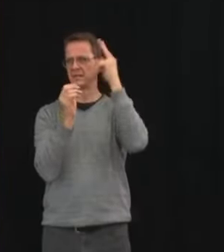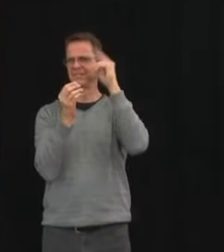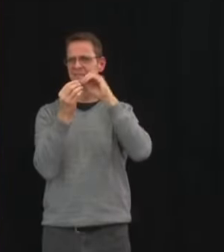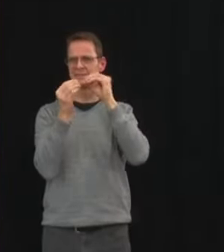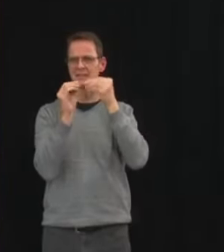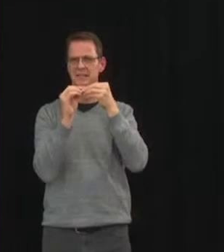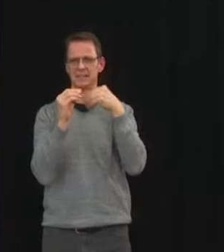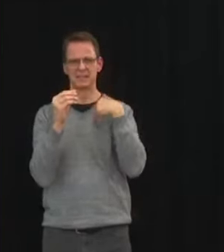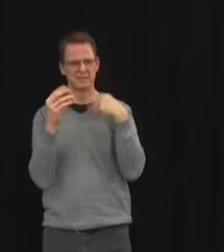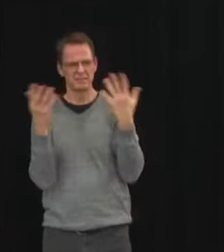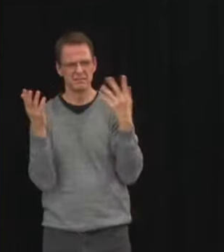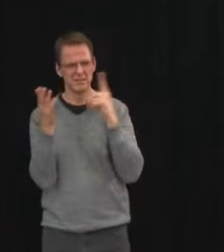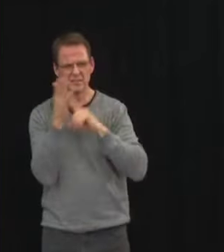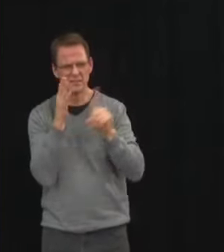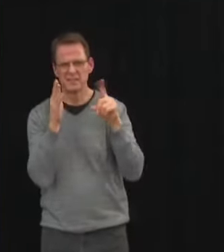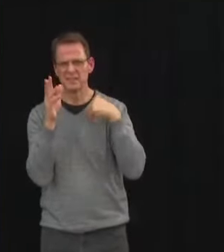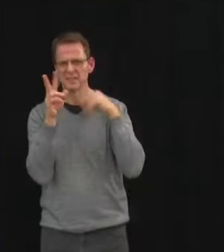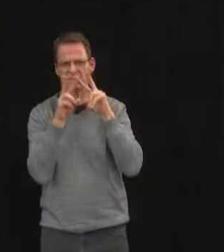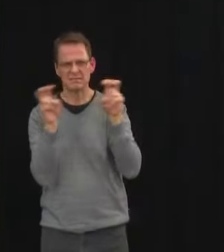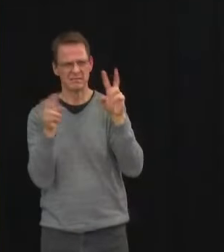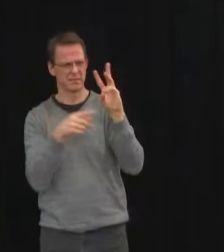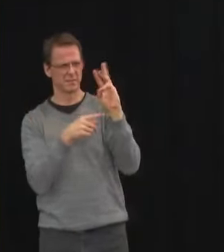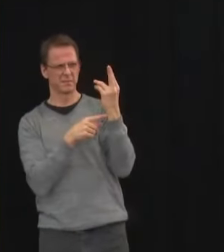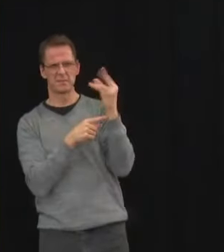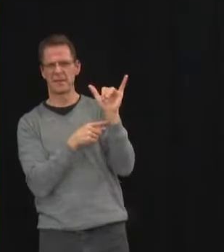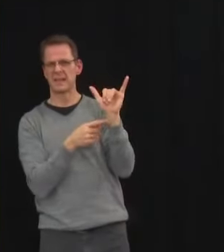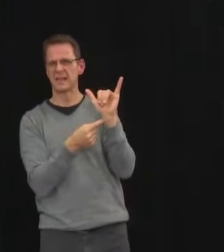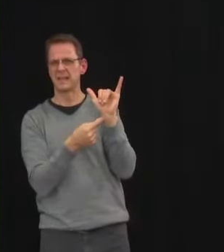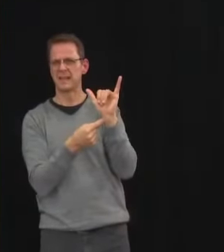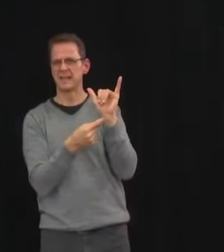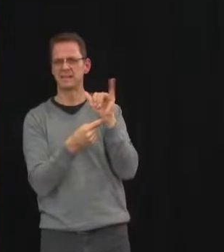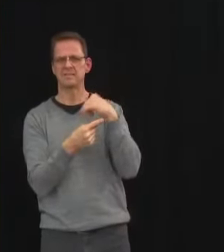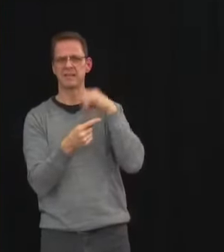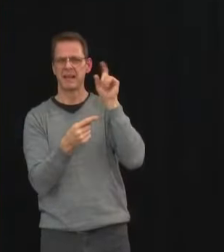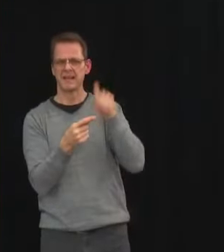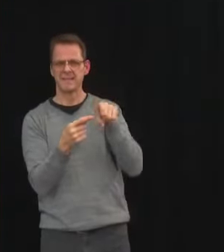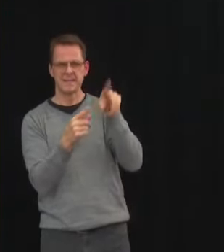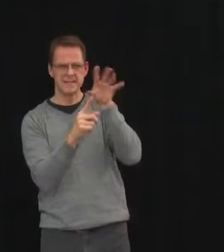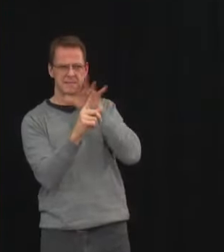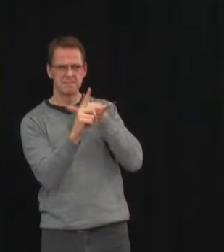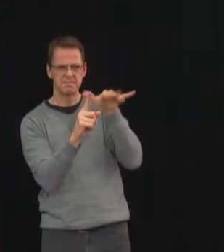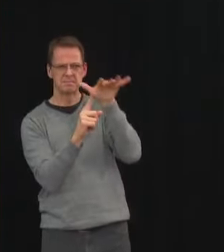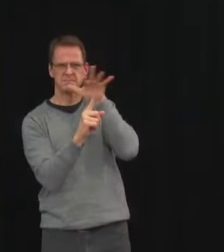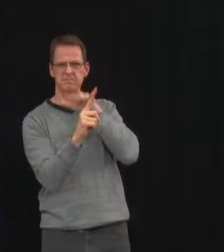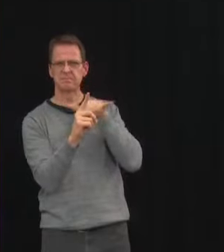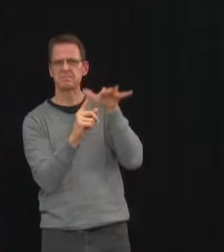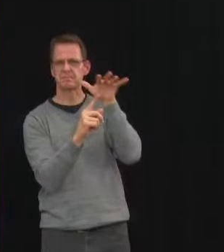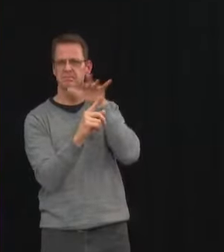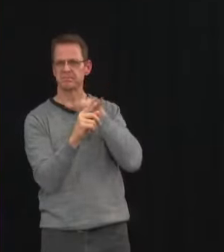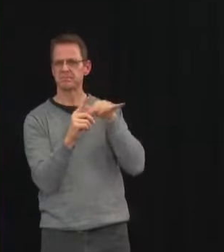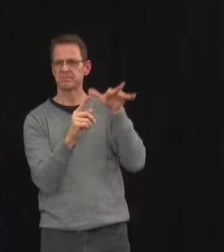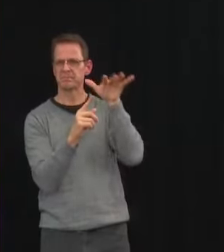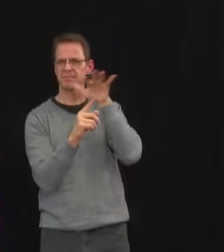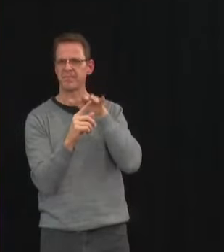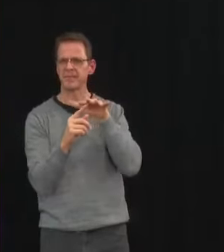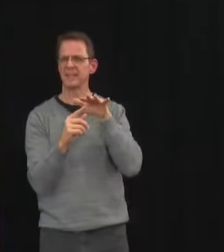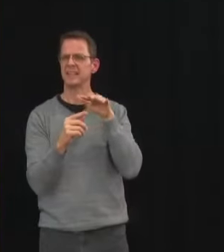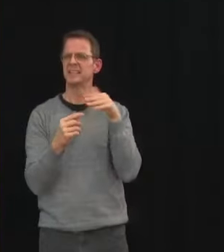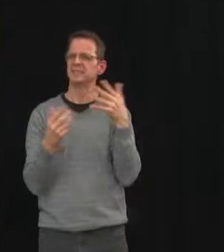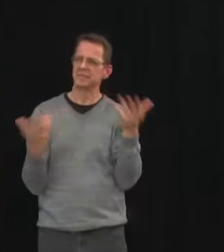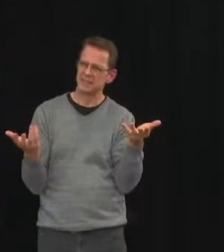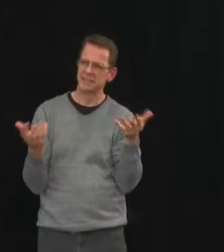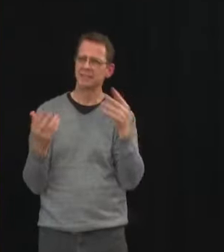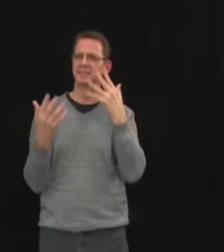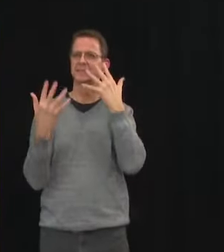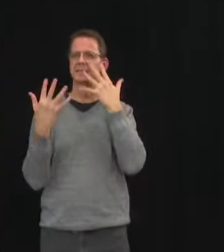we do know is that unfortunately uh there have been a number of outbreaks on some first nation reserves uh in that area uh